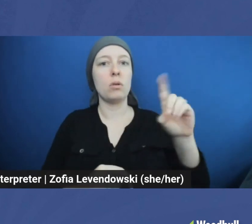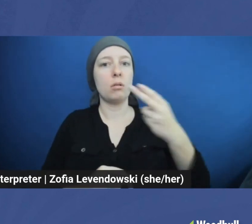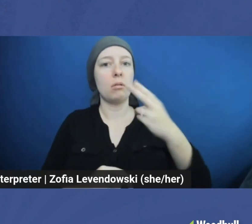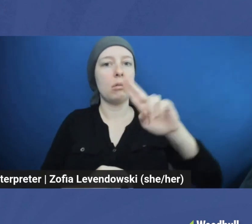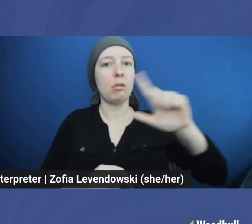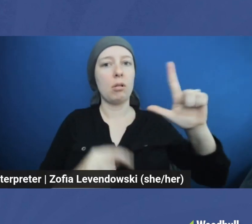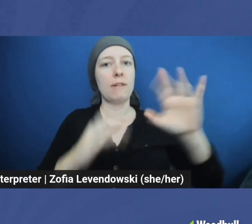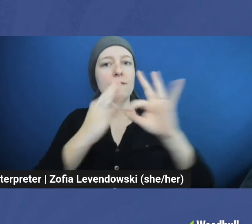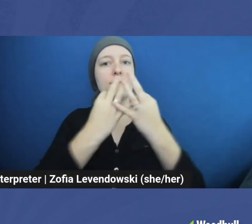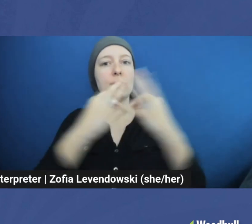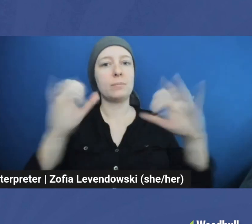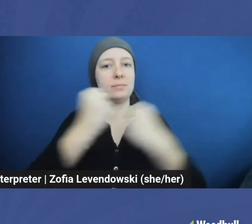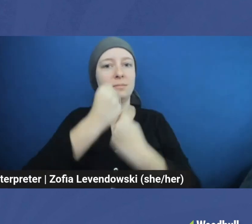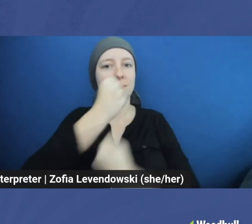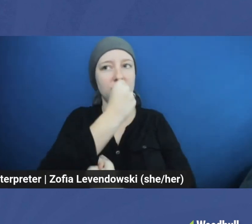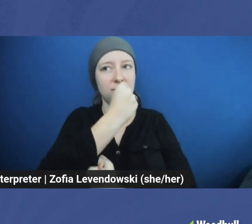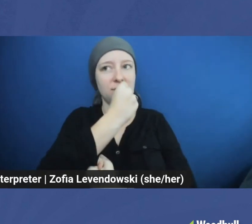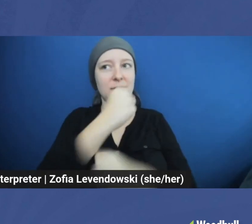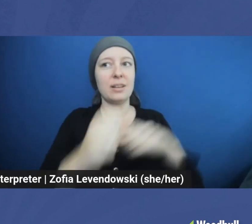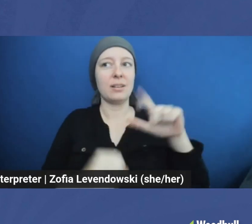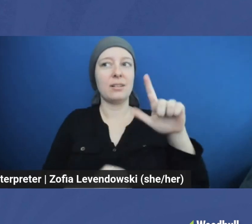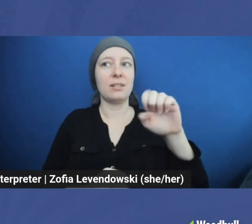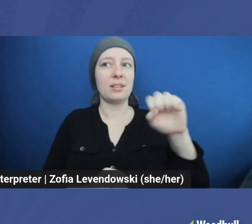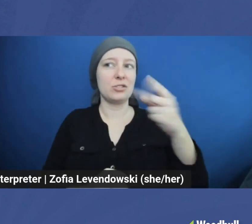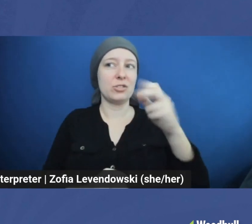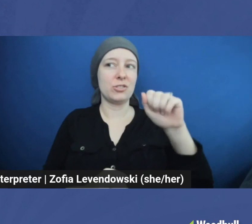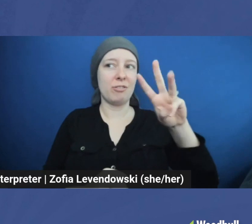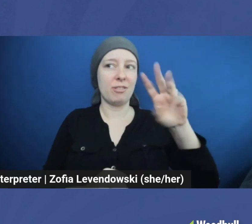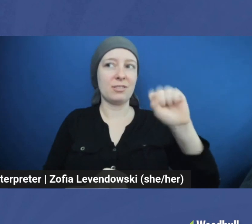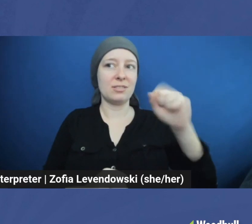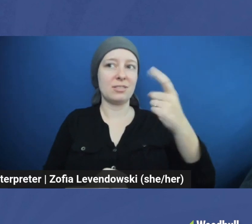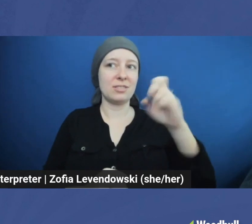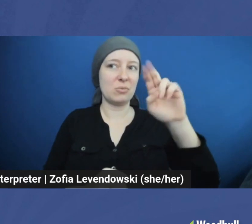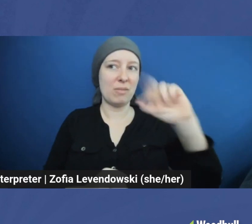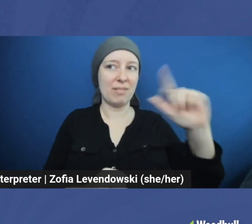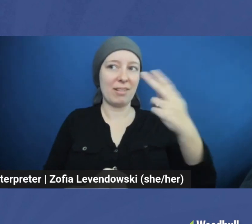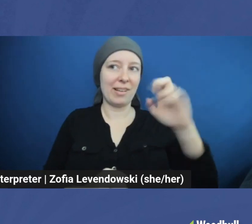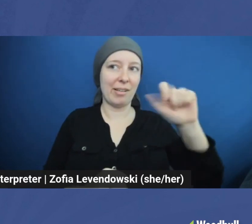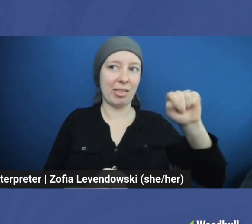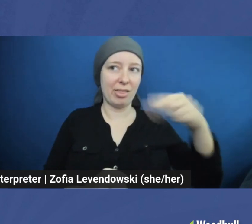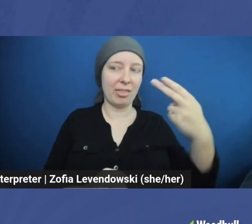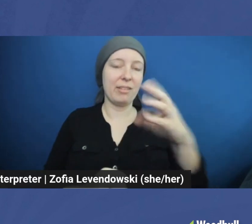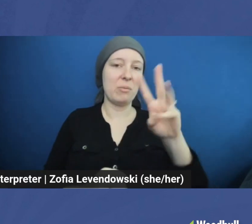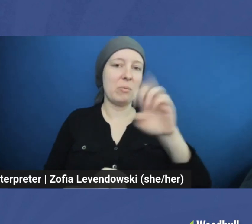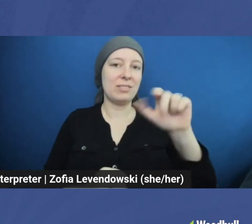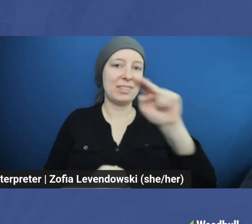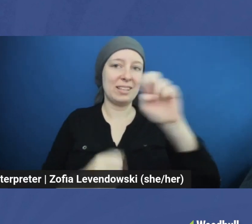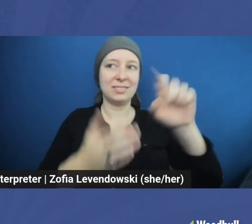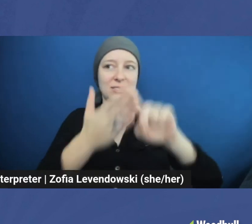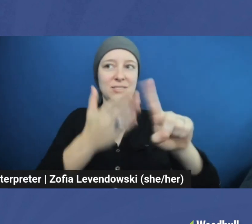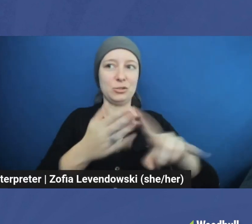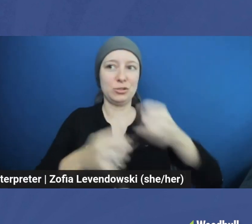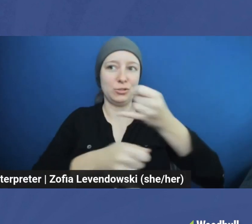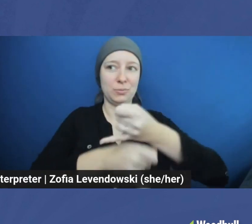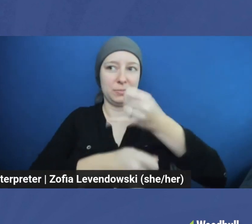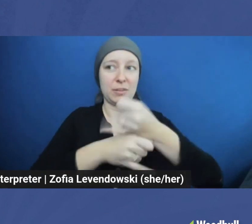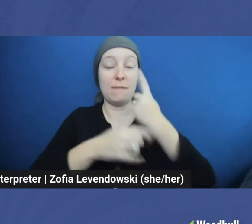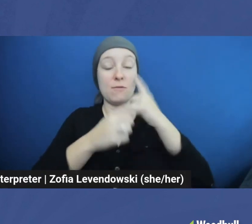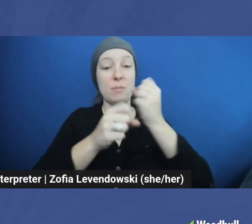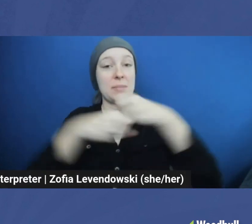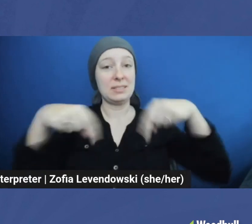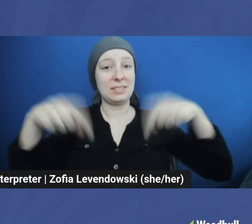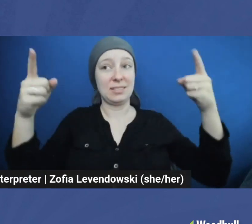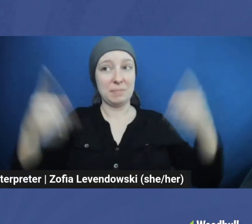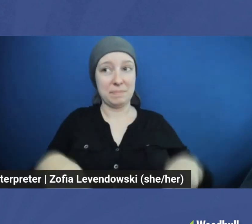and the Lashaw Sexual Health and Wellness Research Institute for making all of this possible. I'm also so grateful for my